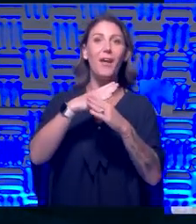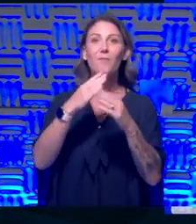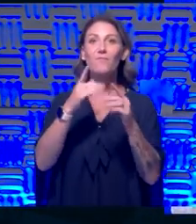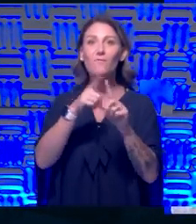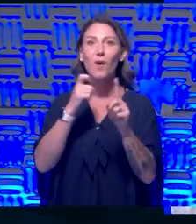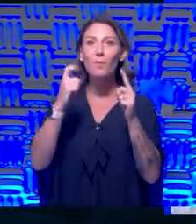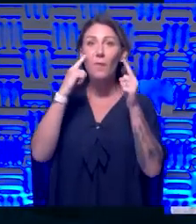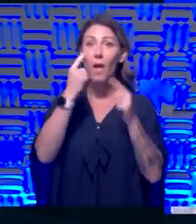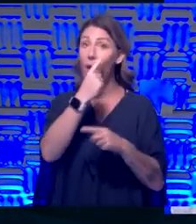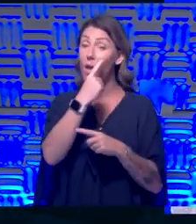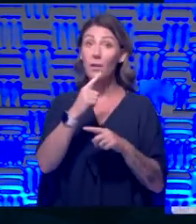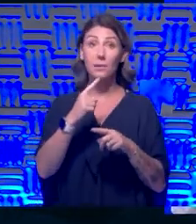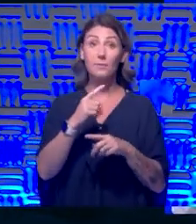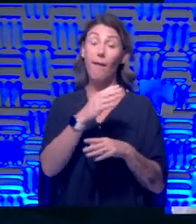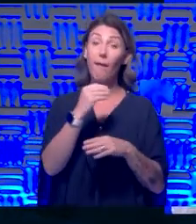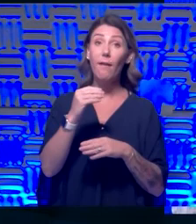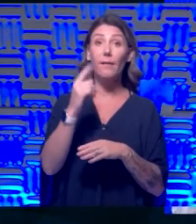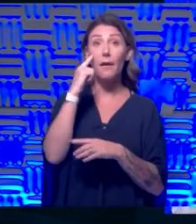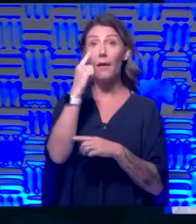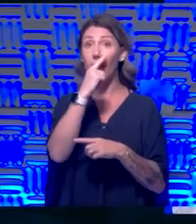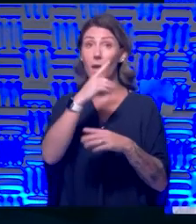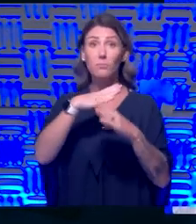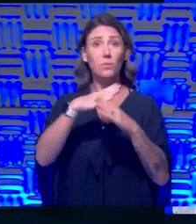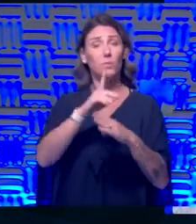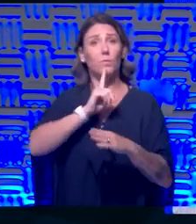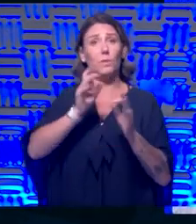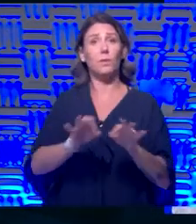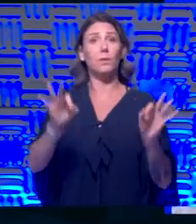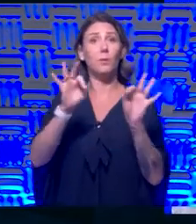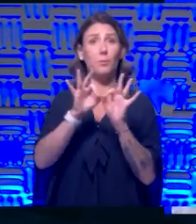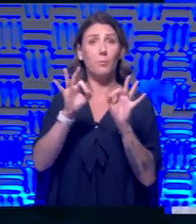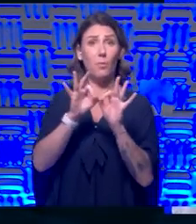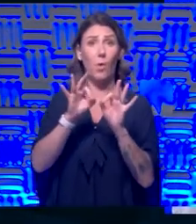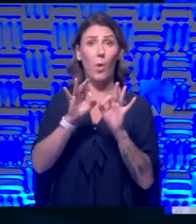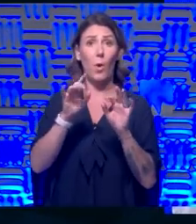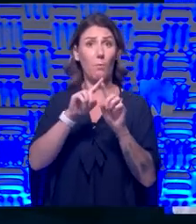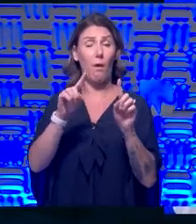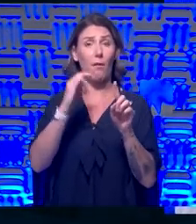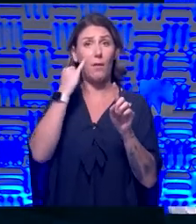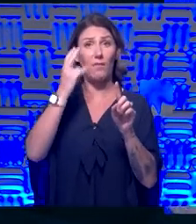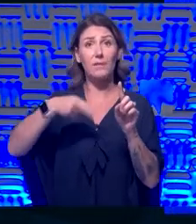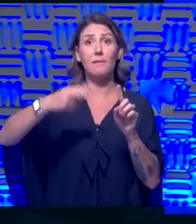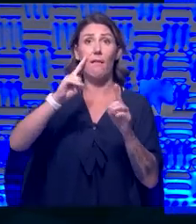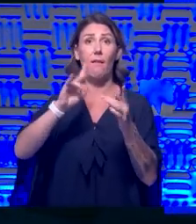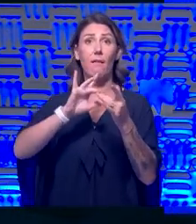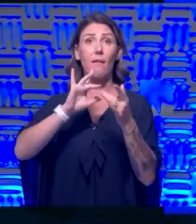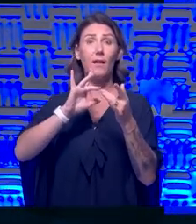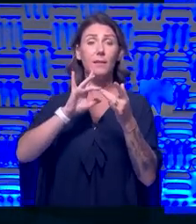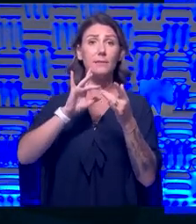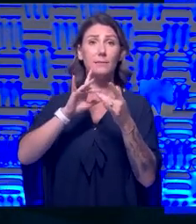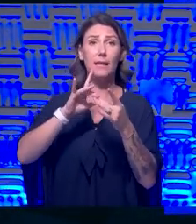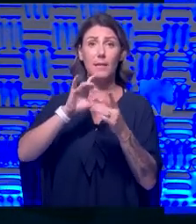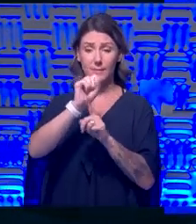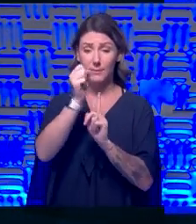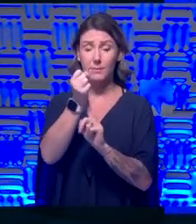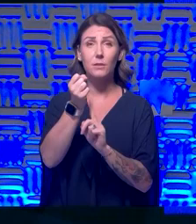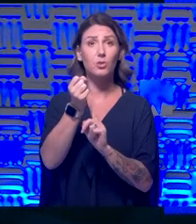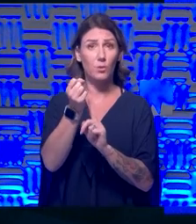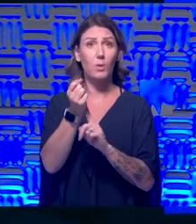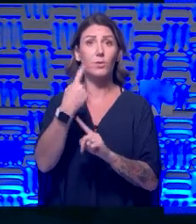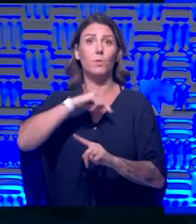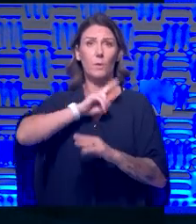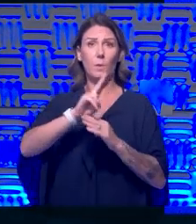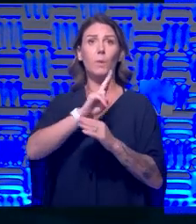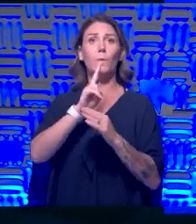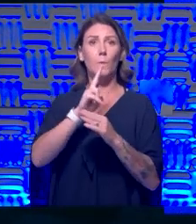eye protection is really important. I don't know that we talk about it enough, but you're really going to go into a high contact situation. We do recommend eye protection. That's what we wear in our clinics, right? We